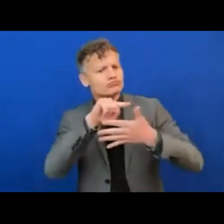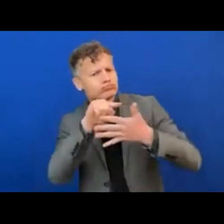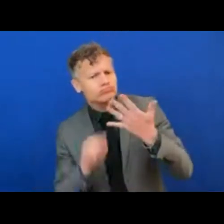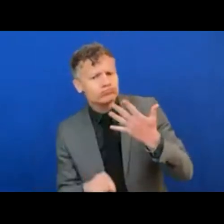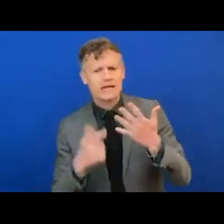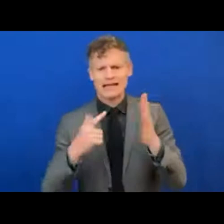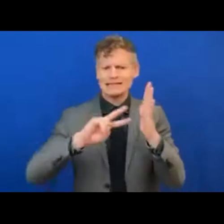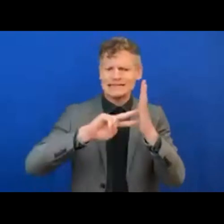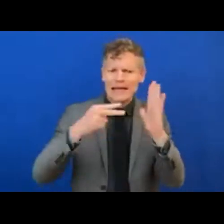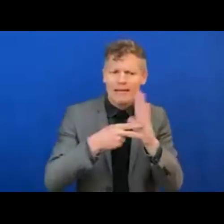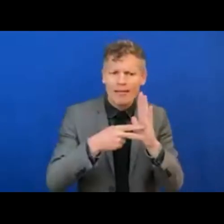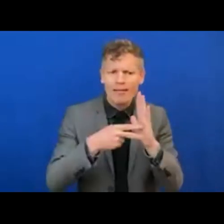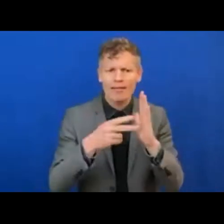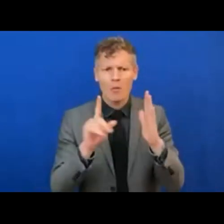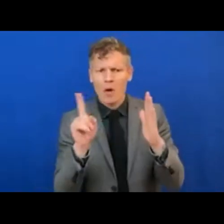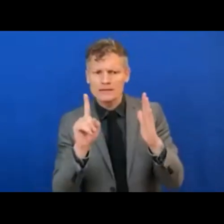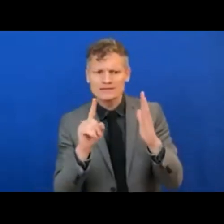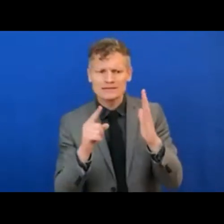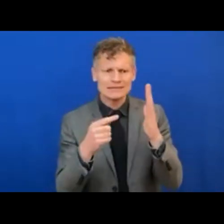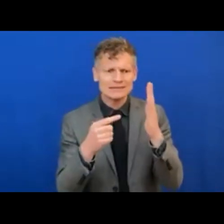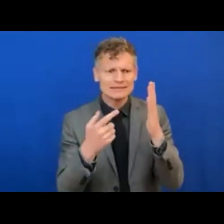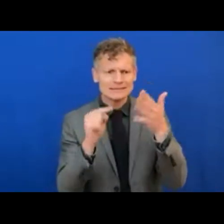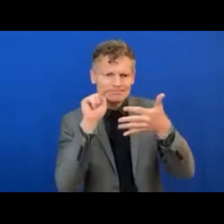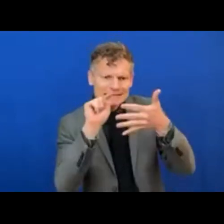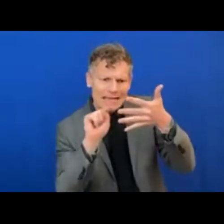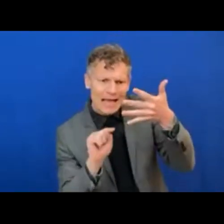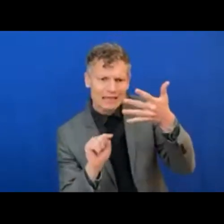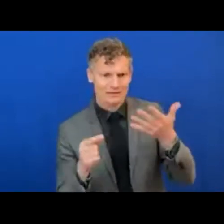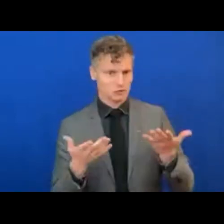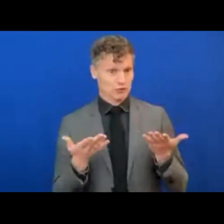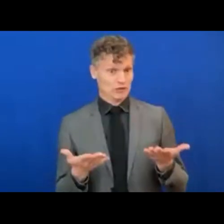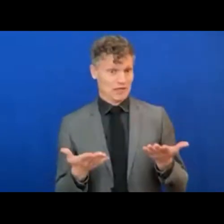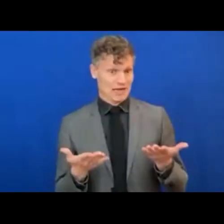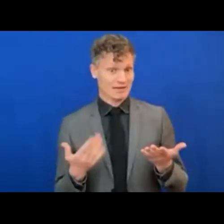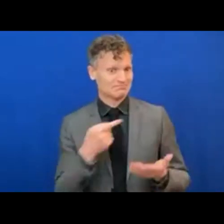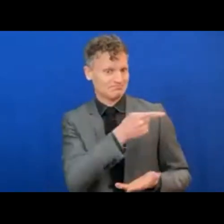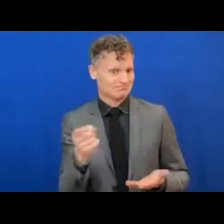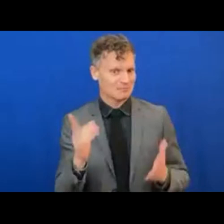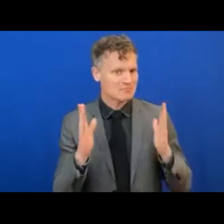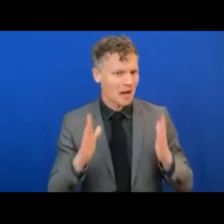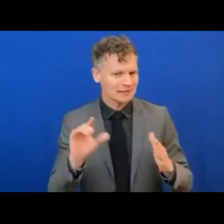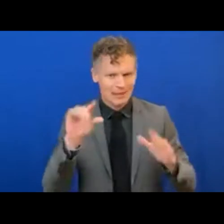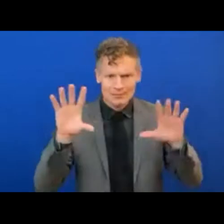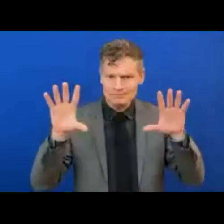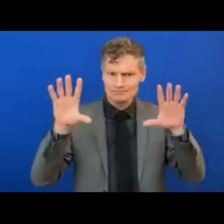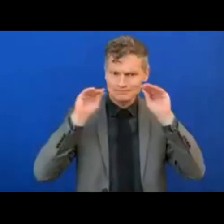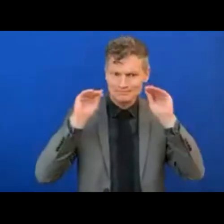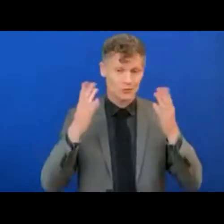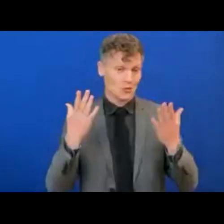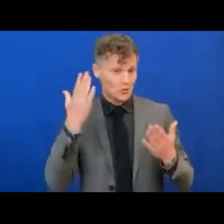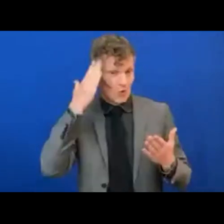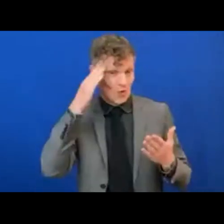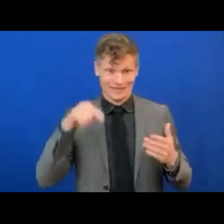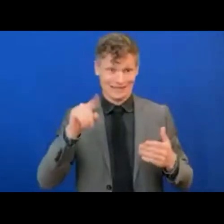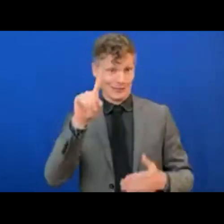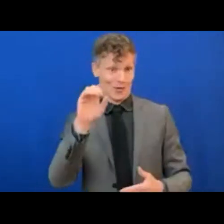session, because it will take just a little bit of understanding. It's entirely remote, as we all know, we're living remote.